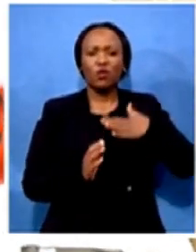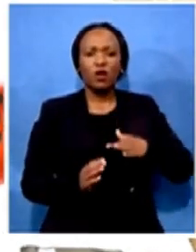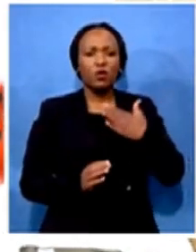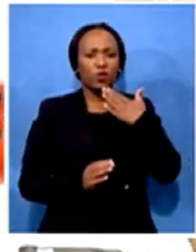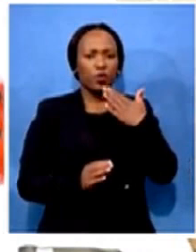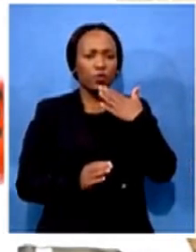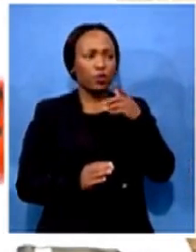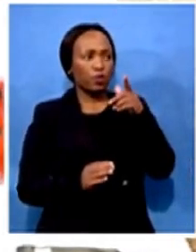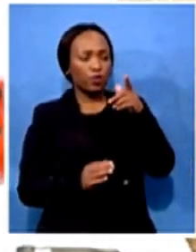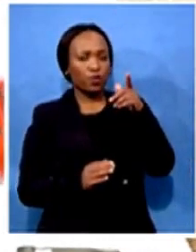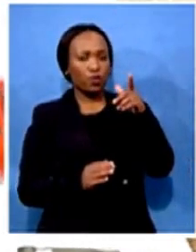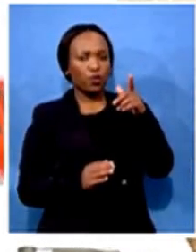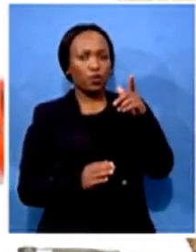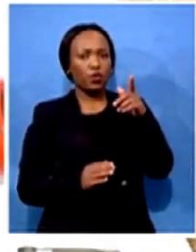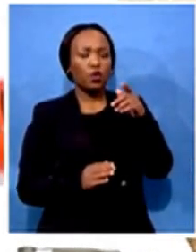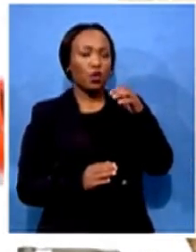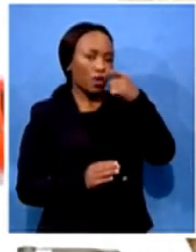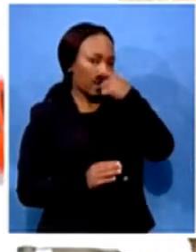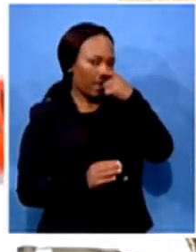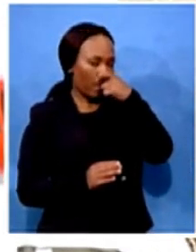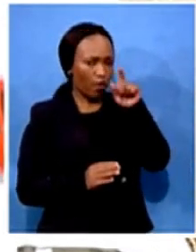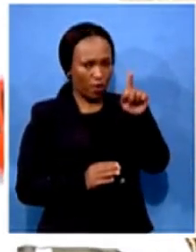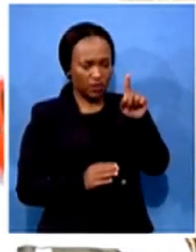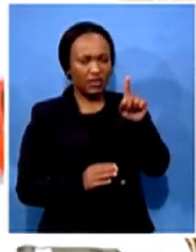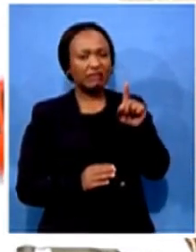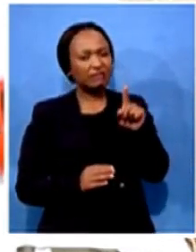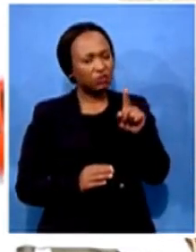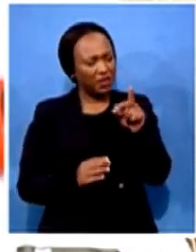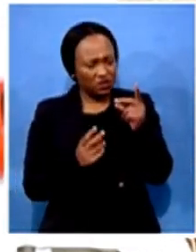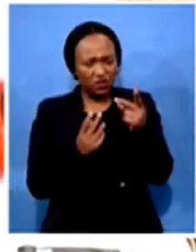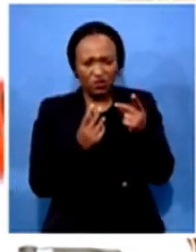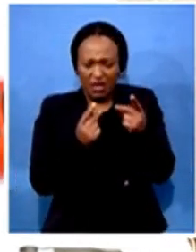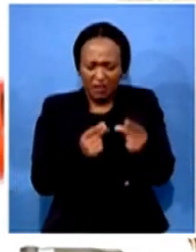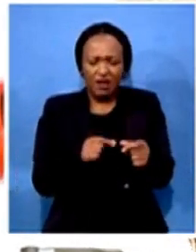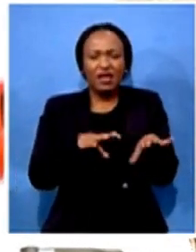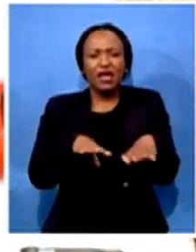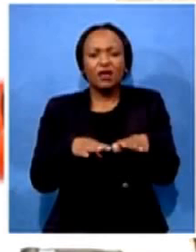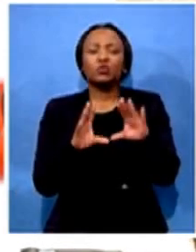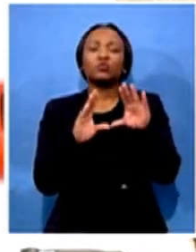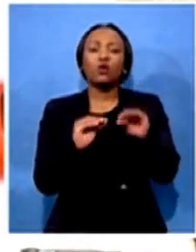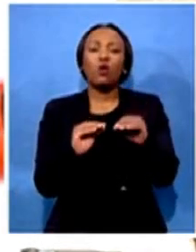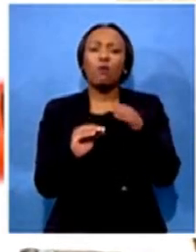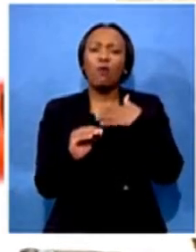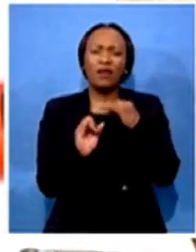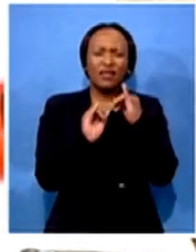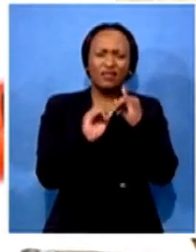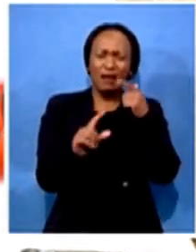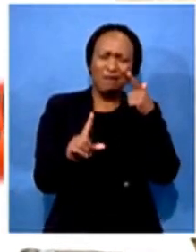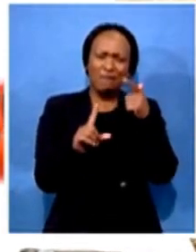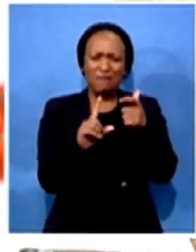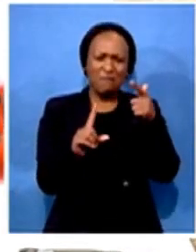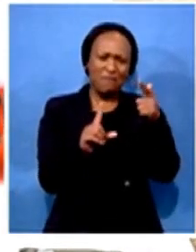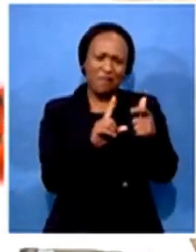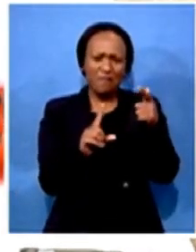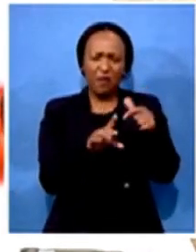Ramaphosa to immediately take action to stop these brutal farm murders. It's not the farm murders, but also